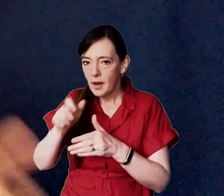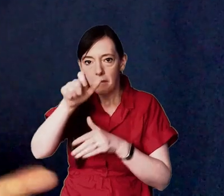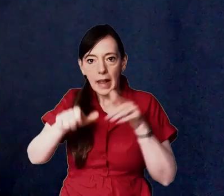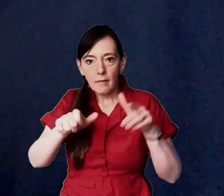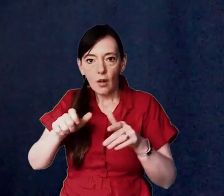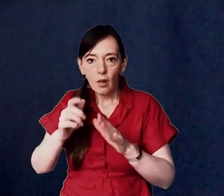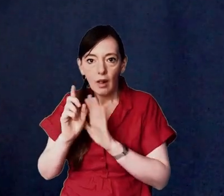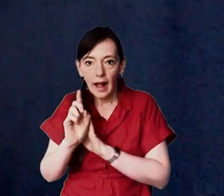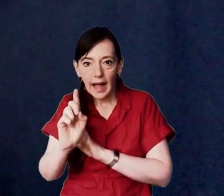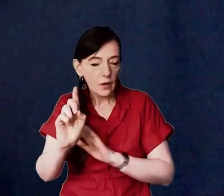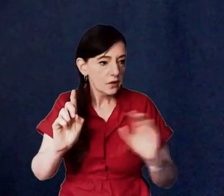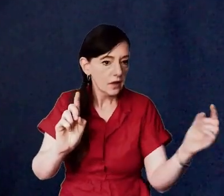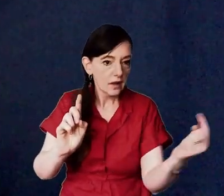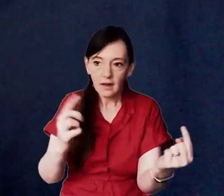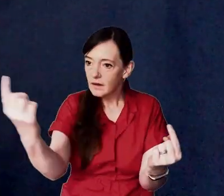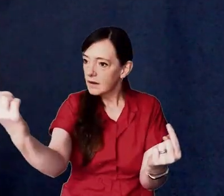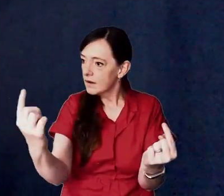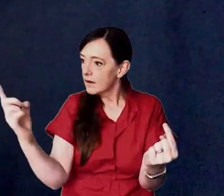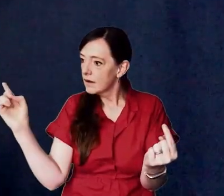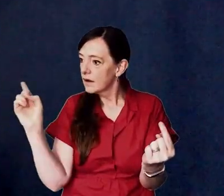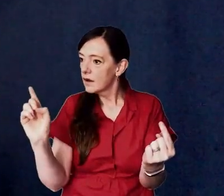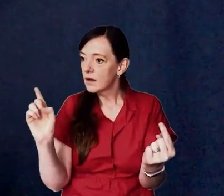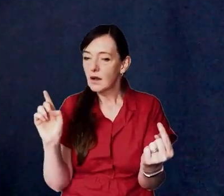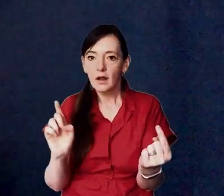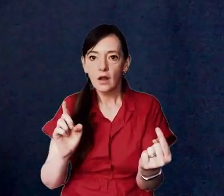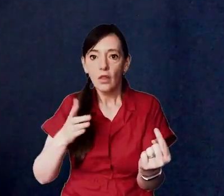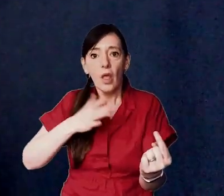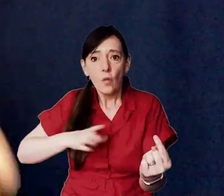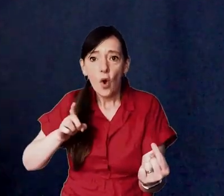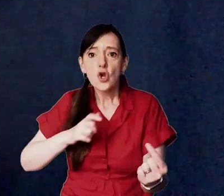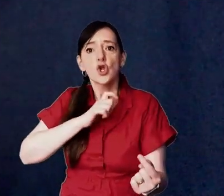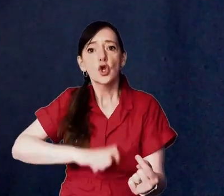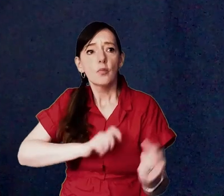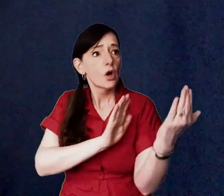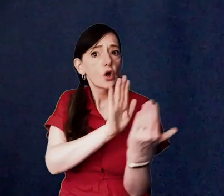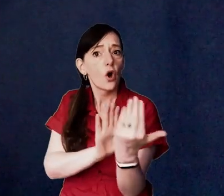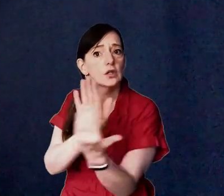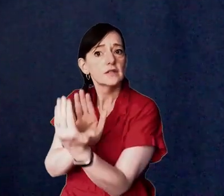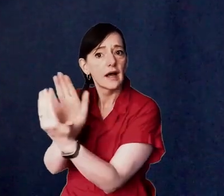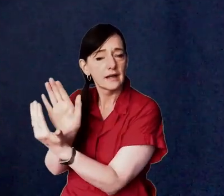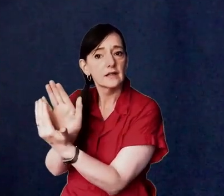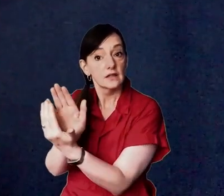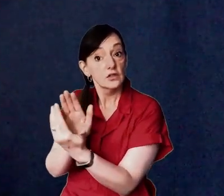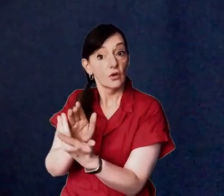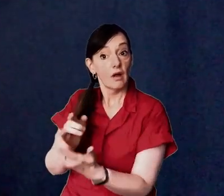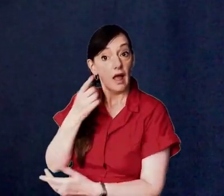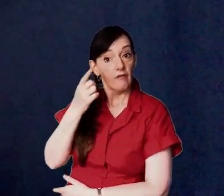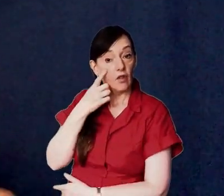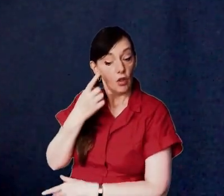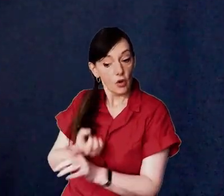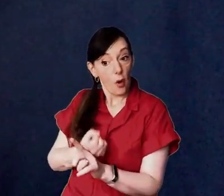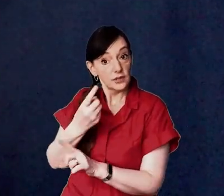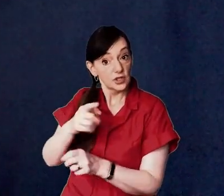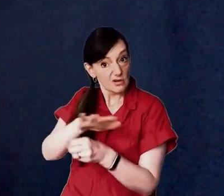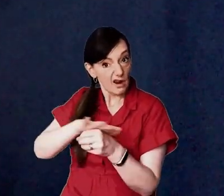walking around our local streets than ever before people are craving human contact so why not look for opportunities to get to know people